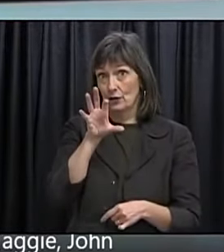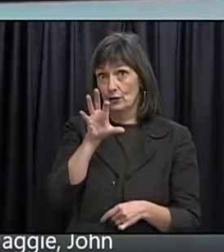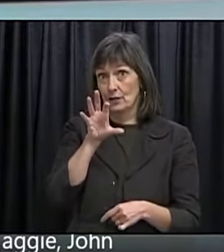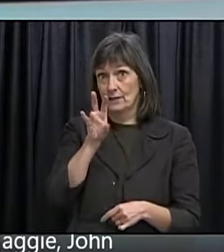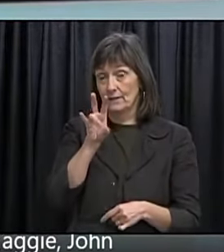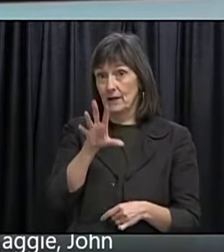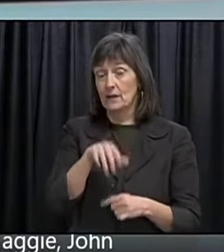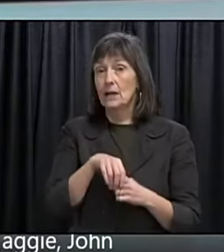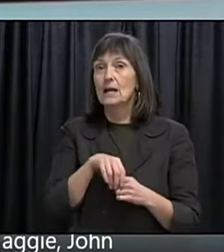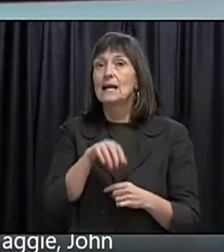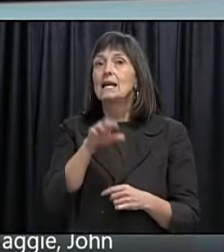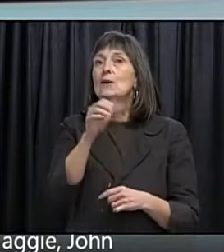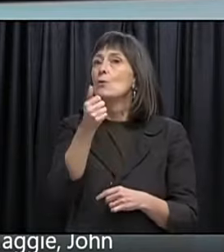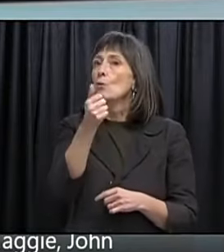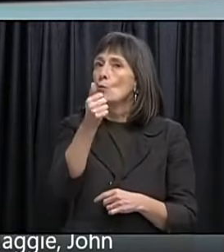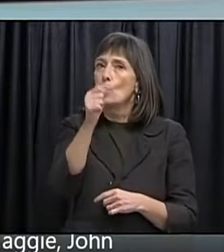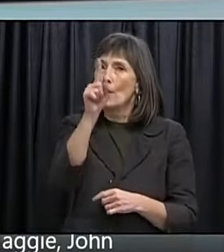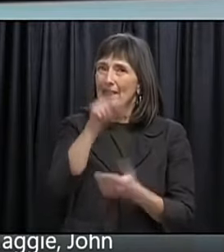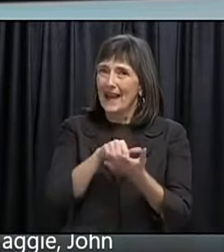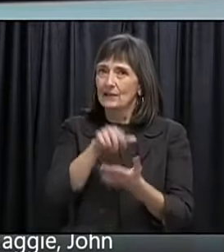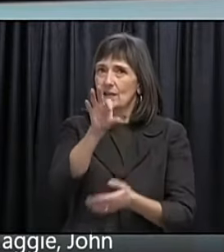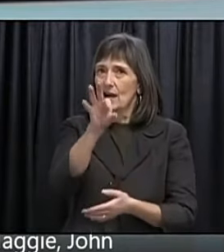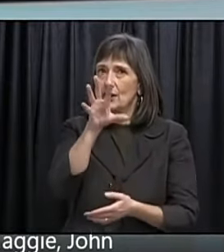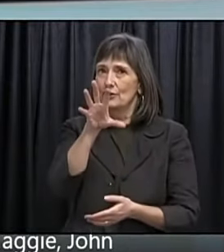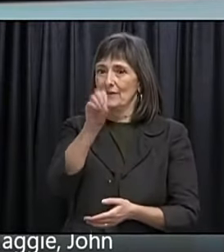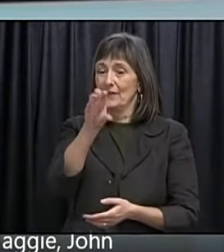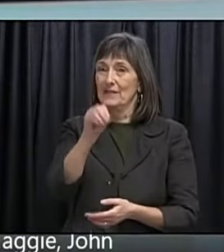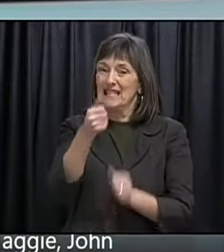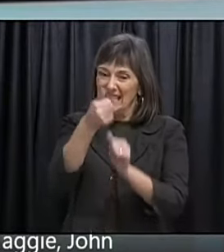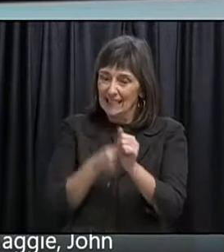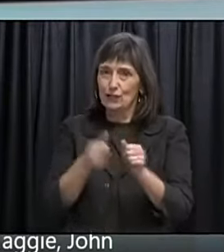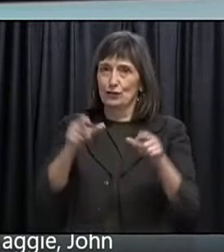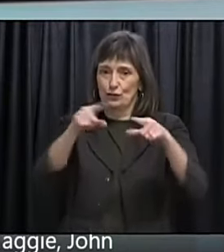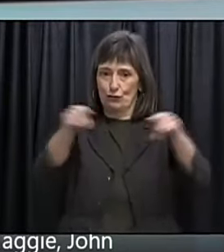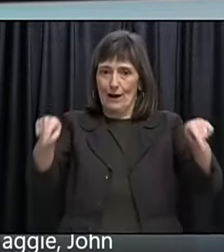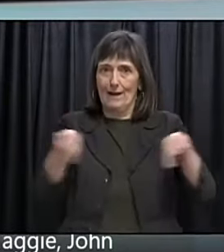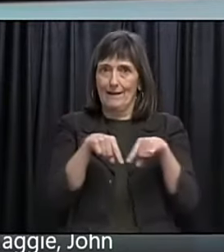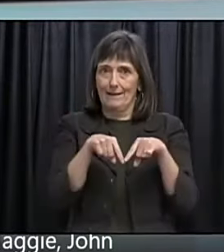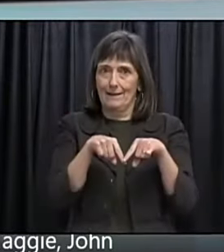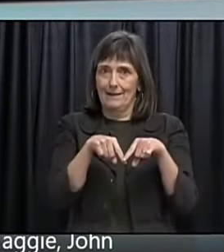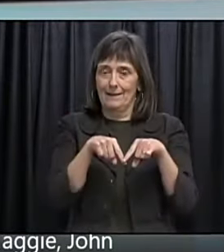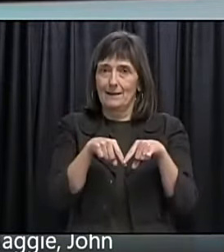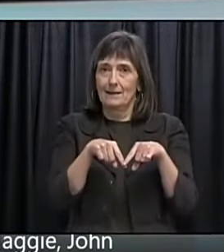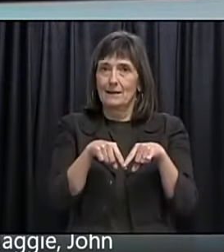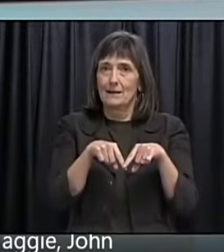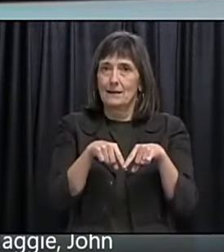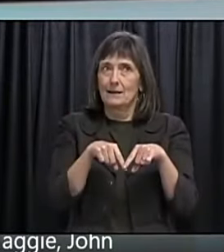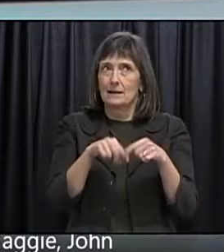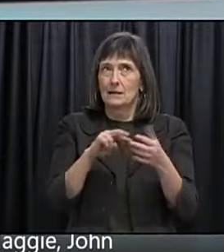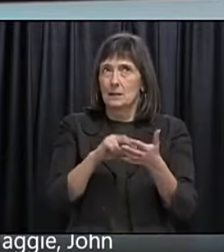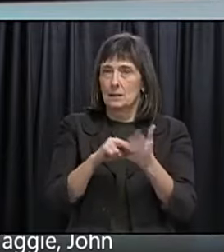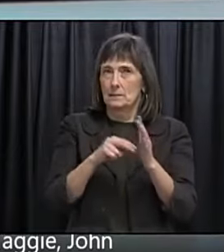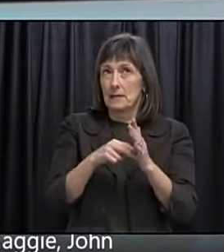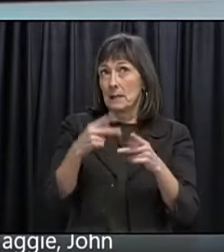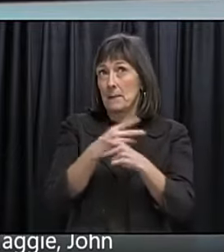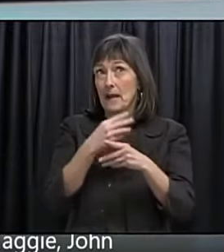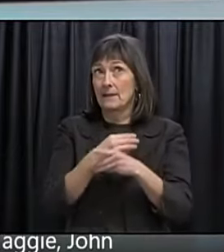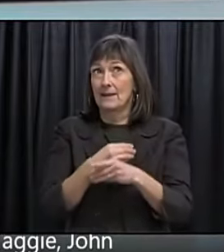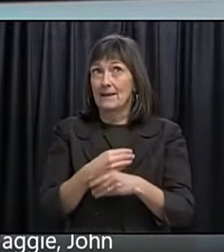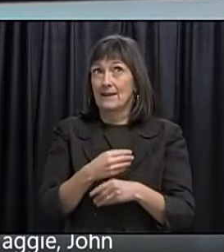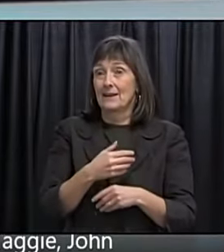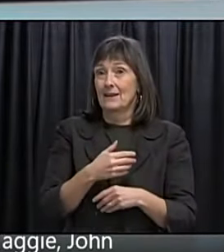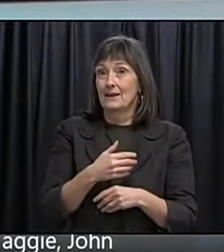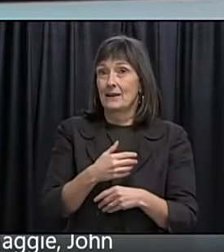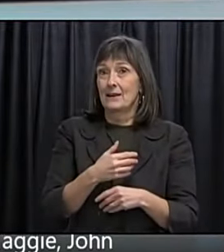Nine. Nineteen. Doses. It's. Nine hundred. At. The map is. There's. Five.